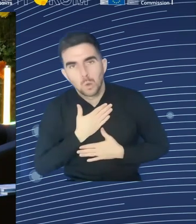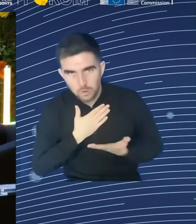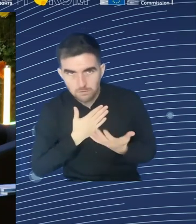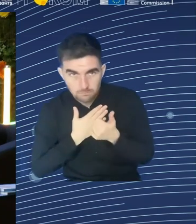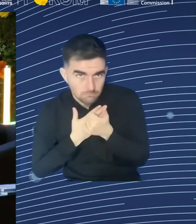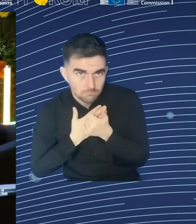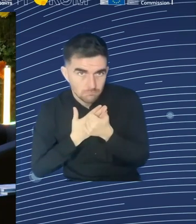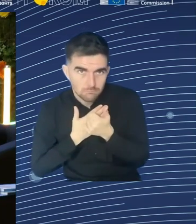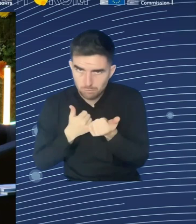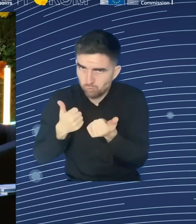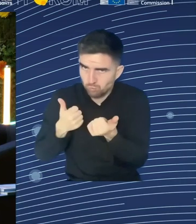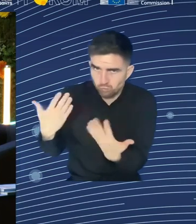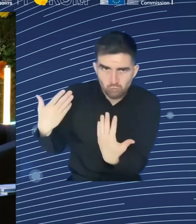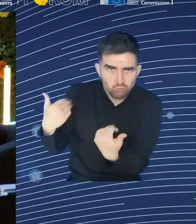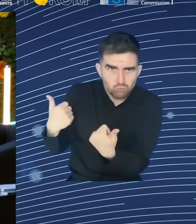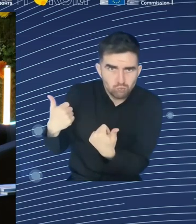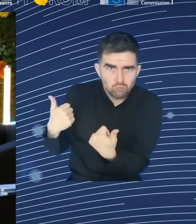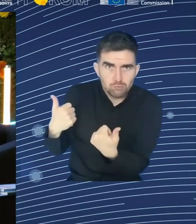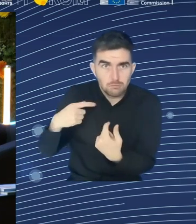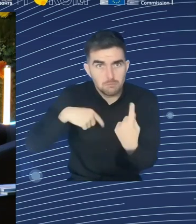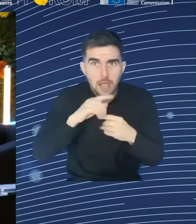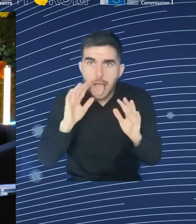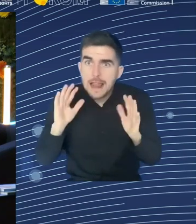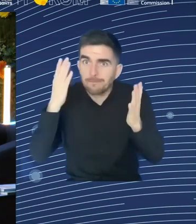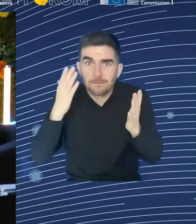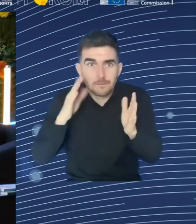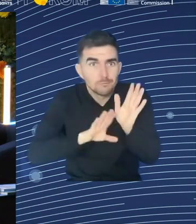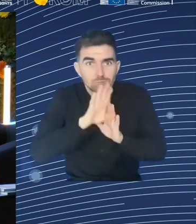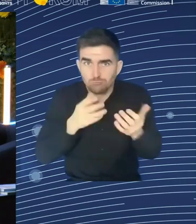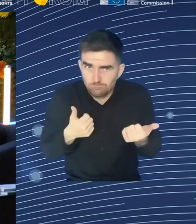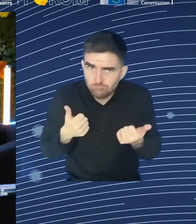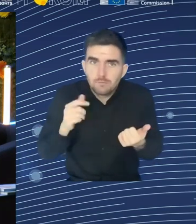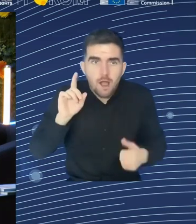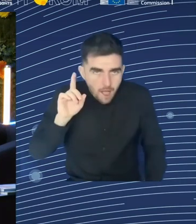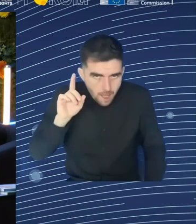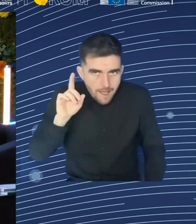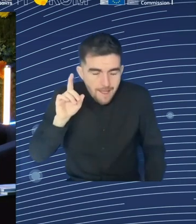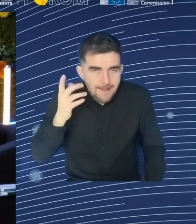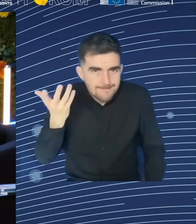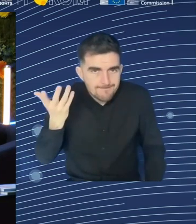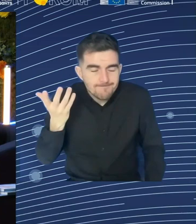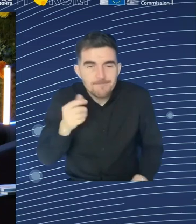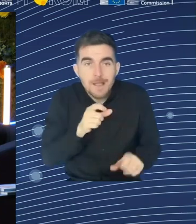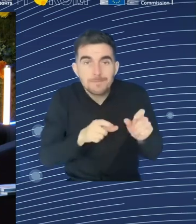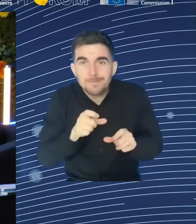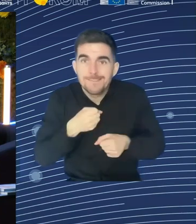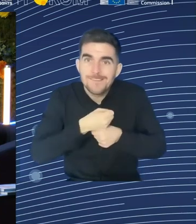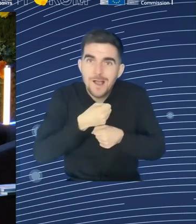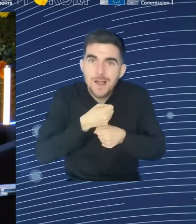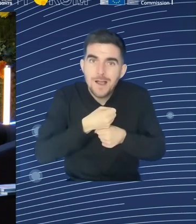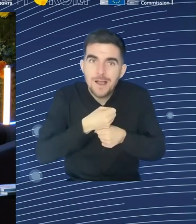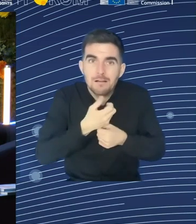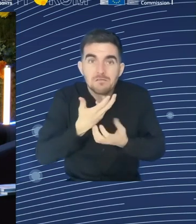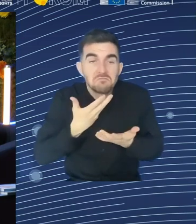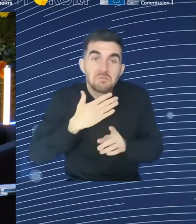be sort of skill-biased. So I think we've got to do two things. One is, of course, we have to help people move out